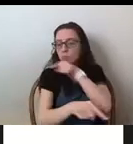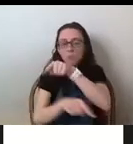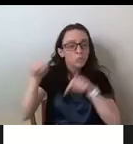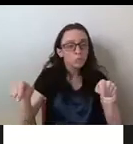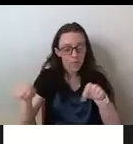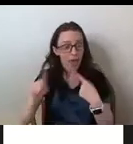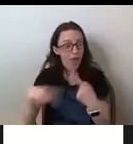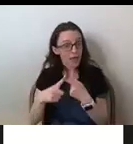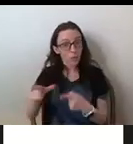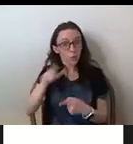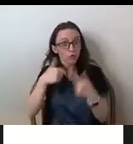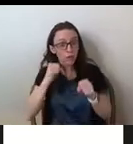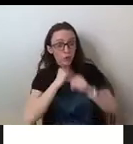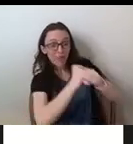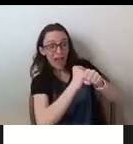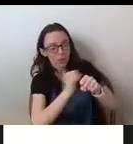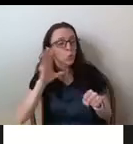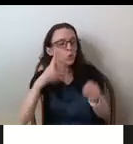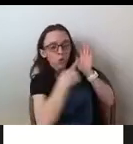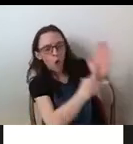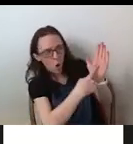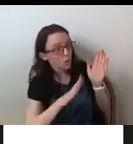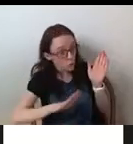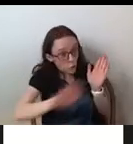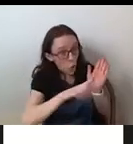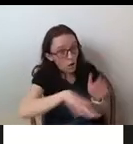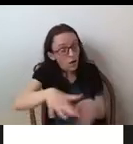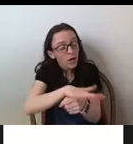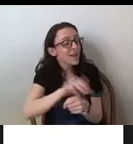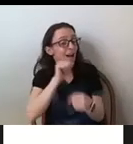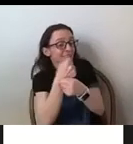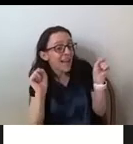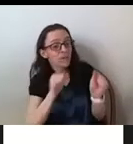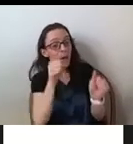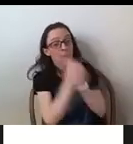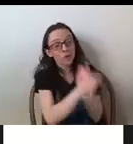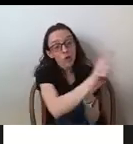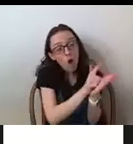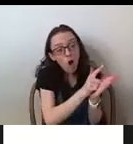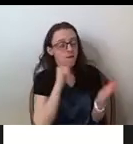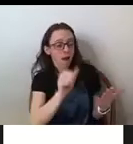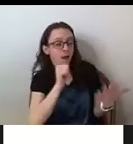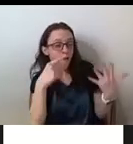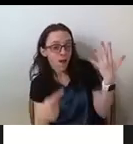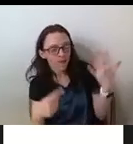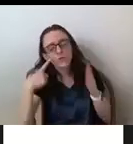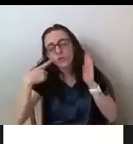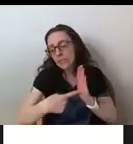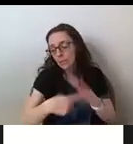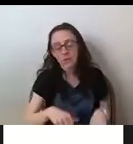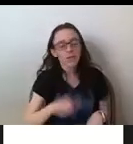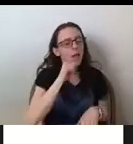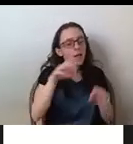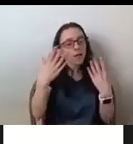takes, pointing the illegality back at them and leveling the playing field. For example, saying they didn't give sufficient notice before